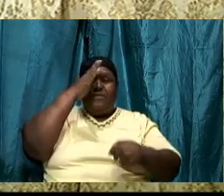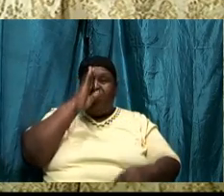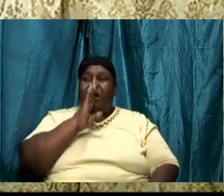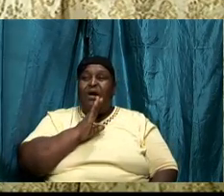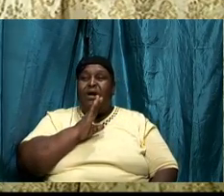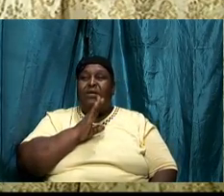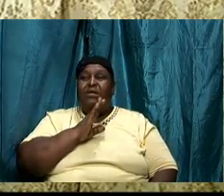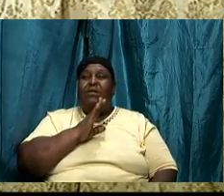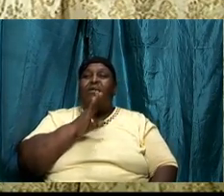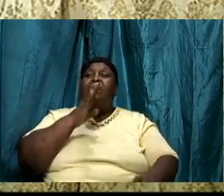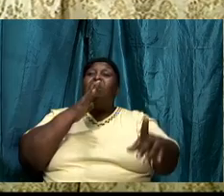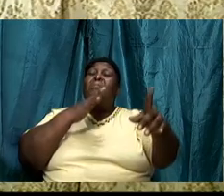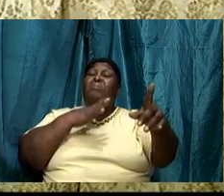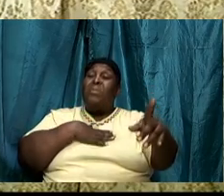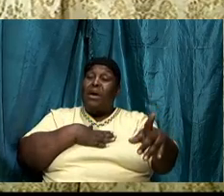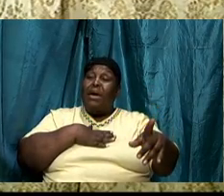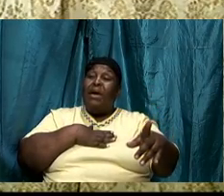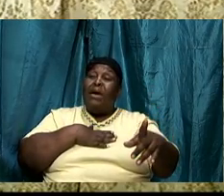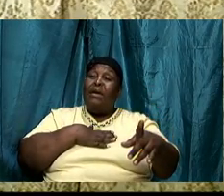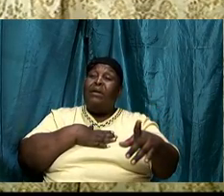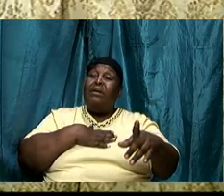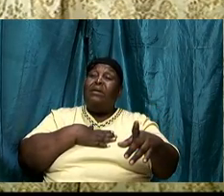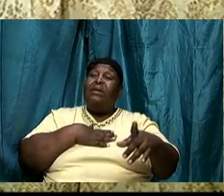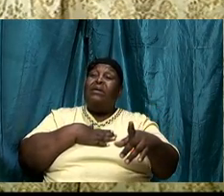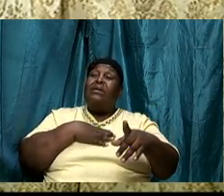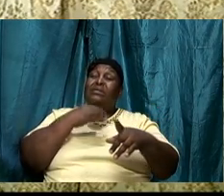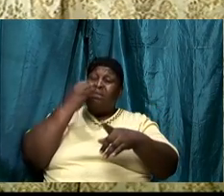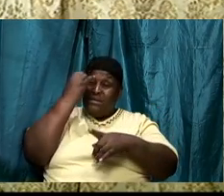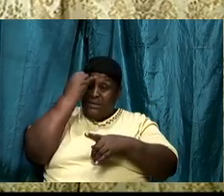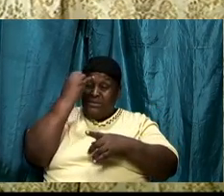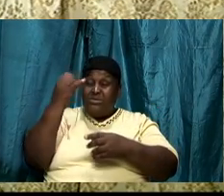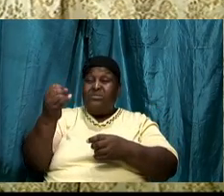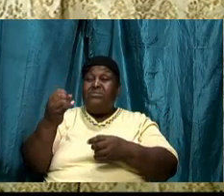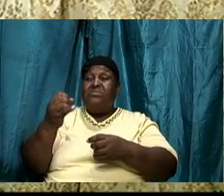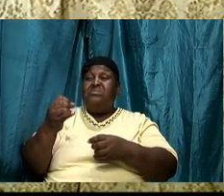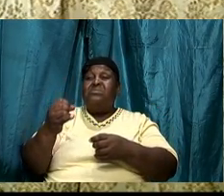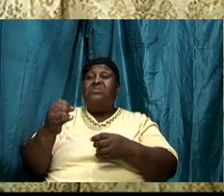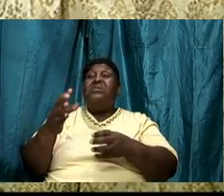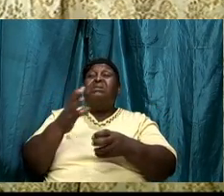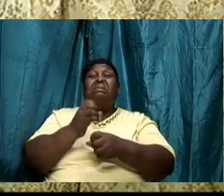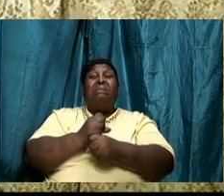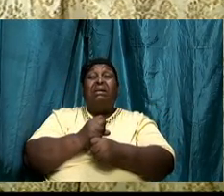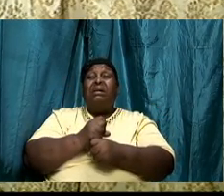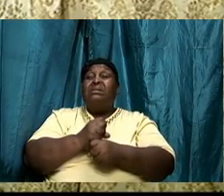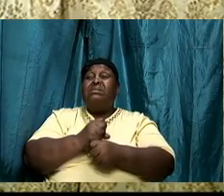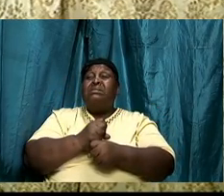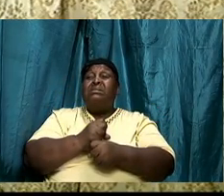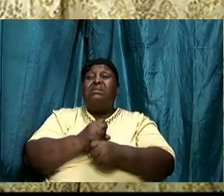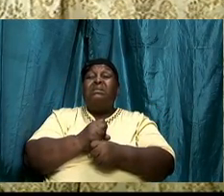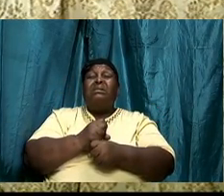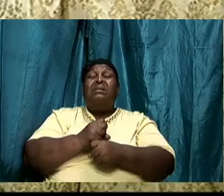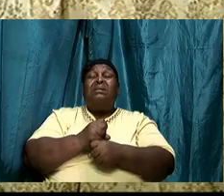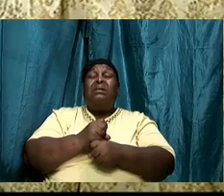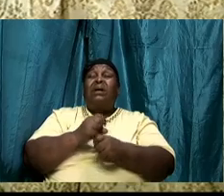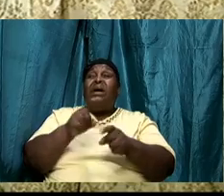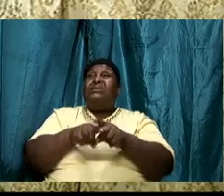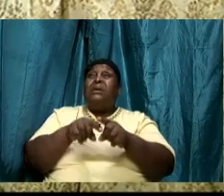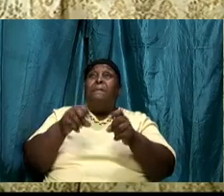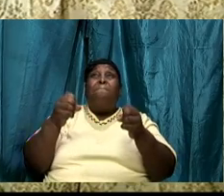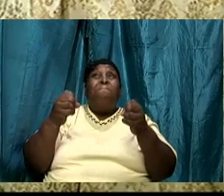to get the entire church or as many that make up our body